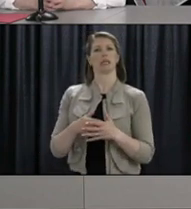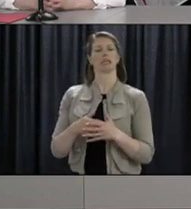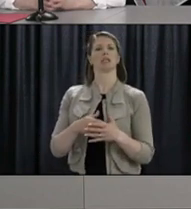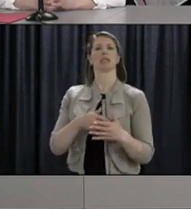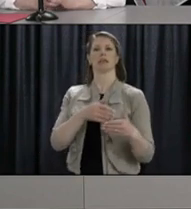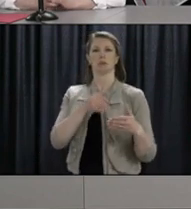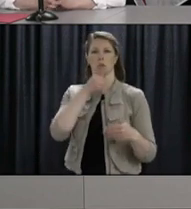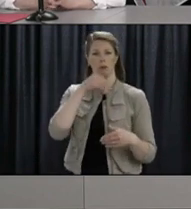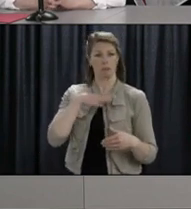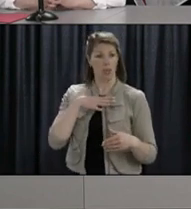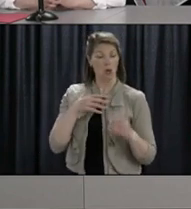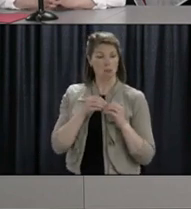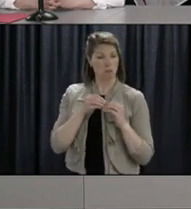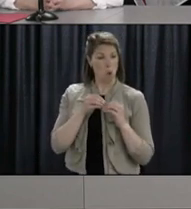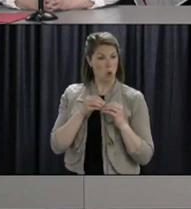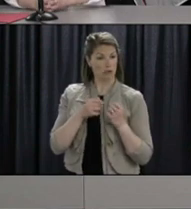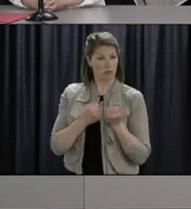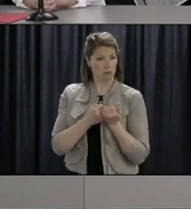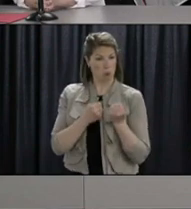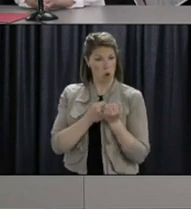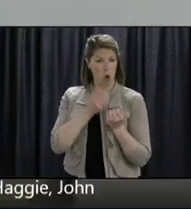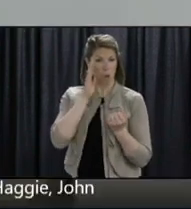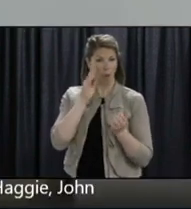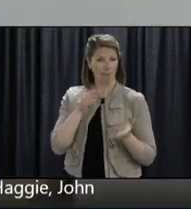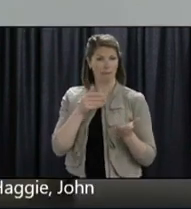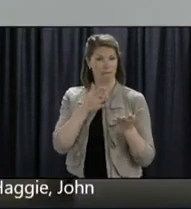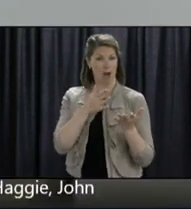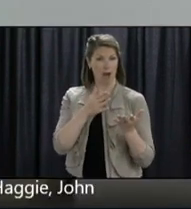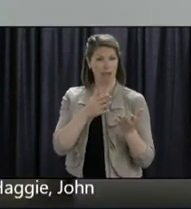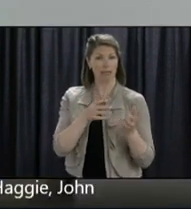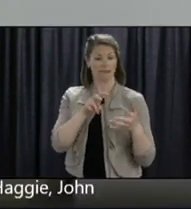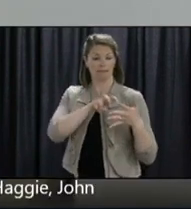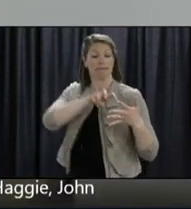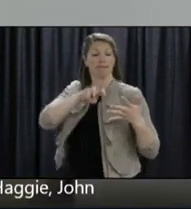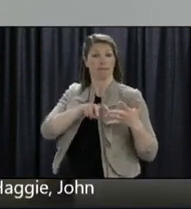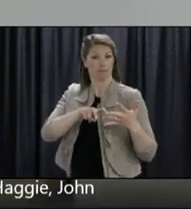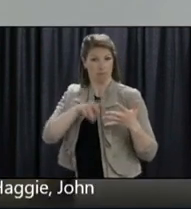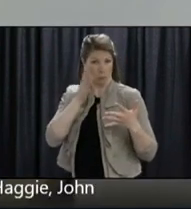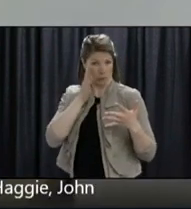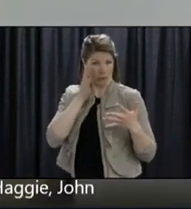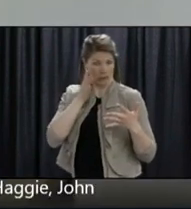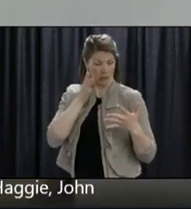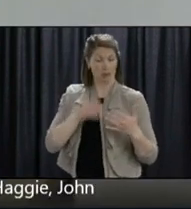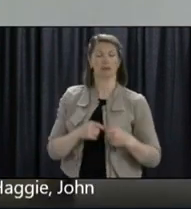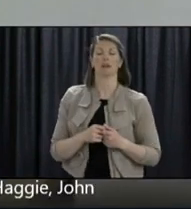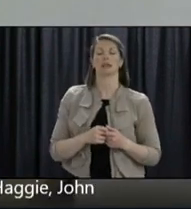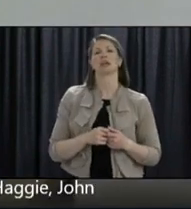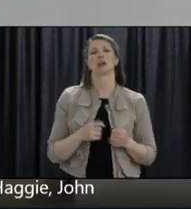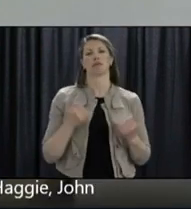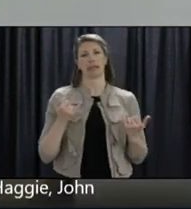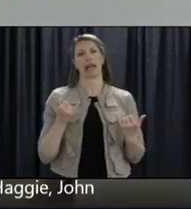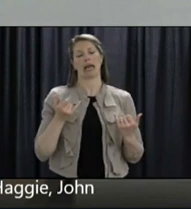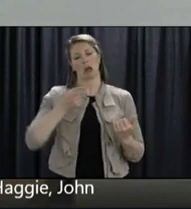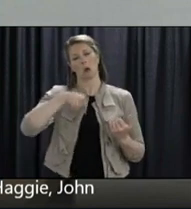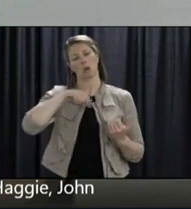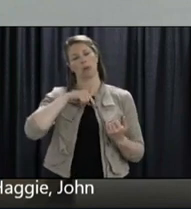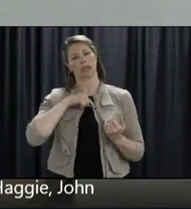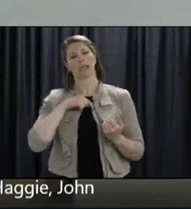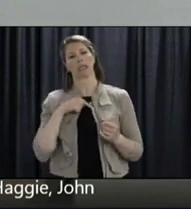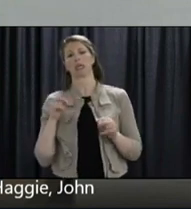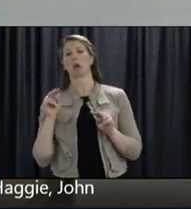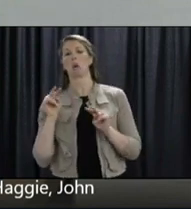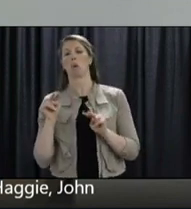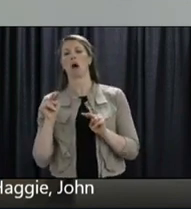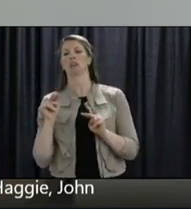We have been looking at that along with visitation in general for hospital acute